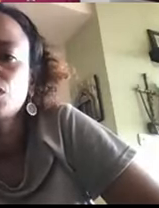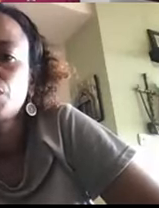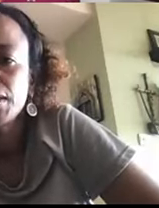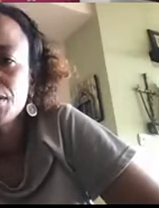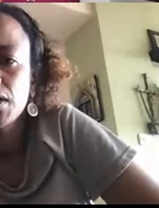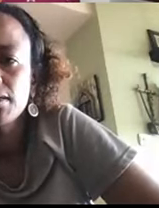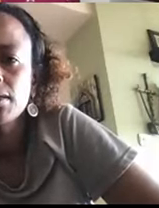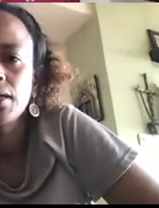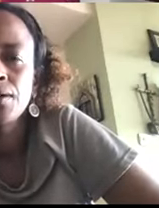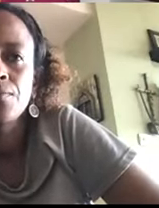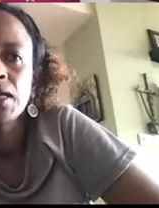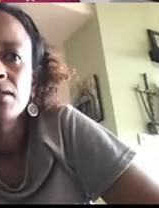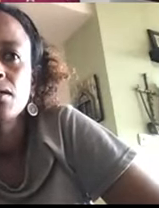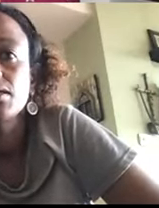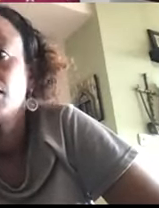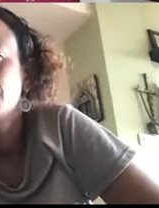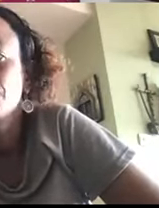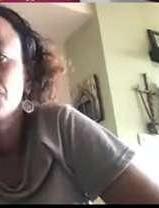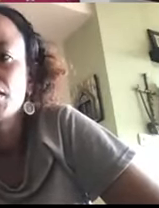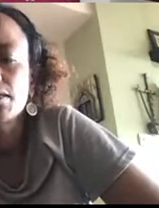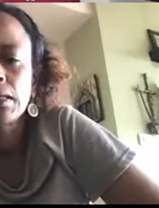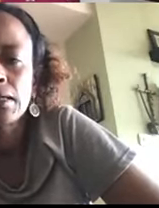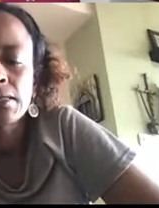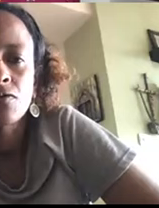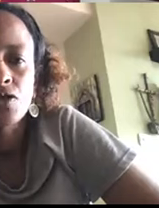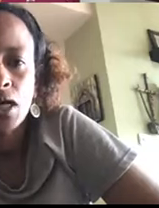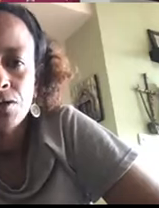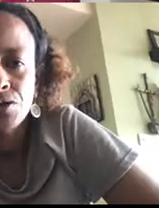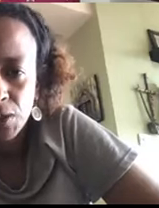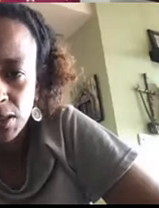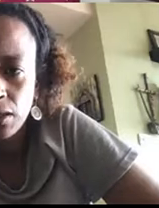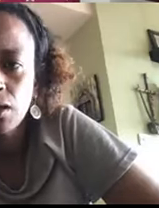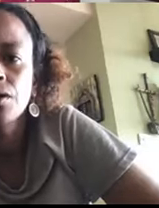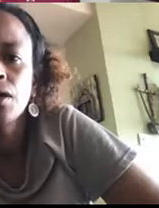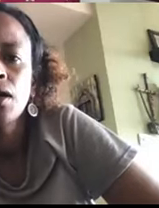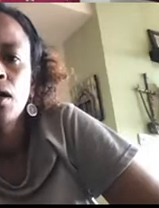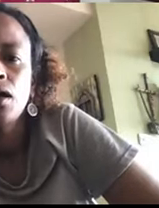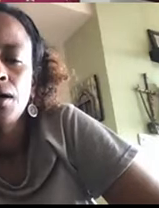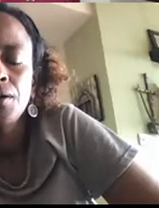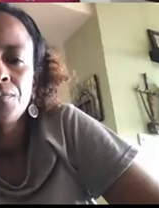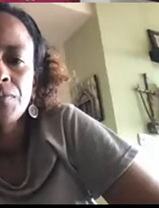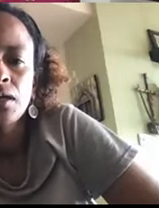all the points raised. And it's humbling for me to see that some of the challenges we see here,